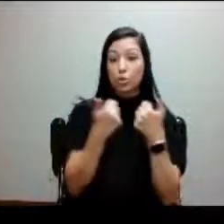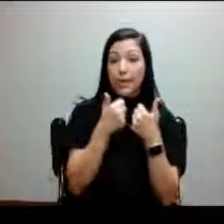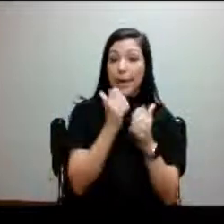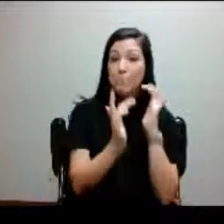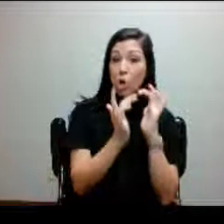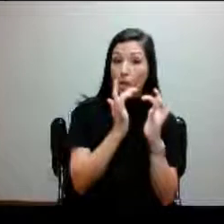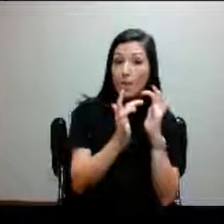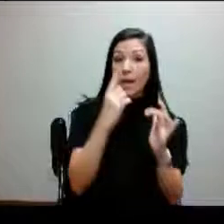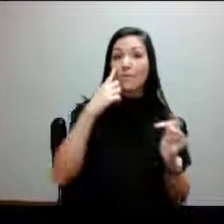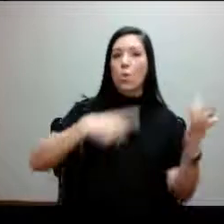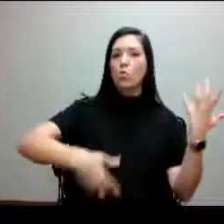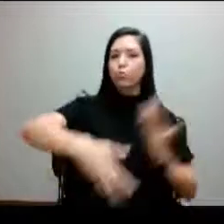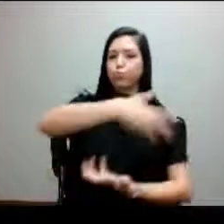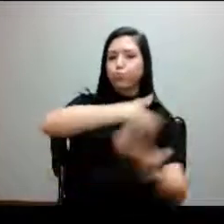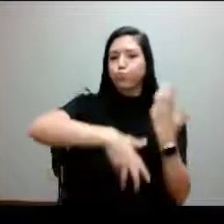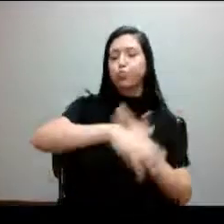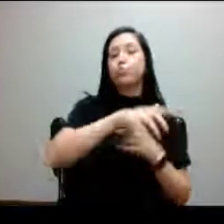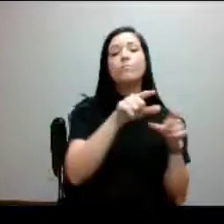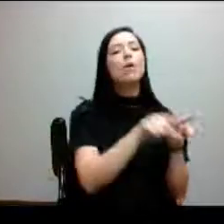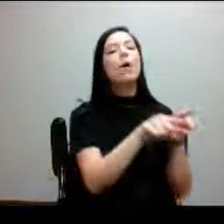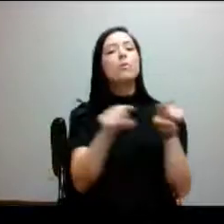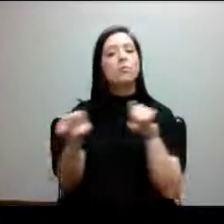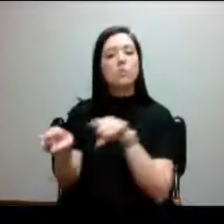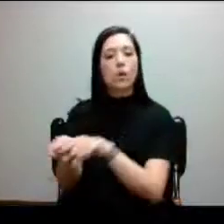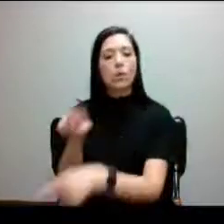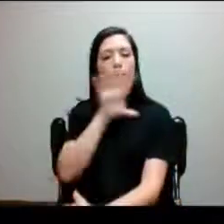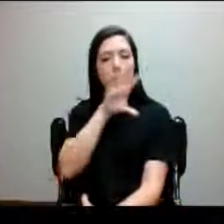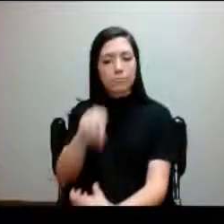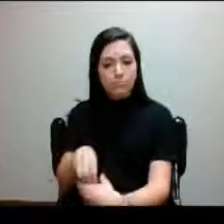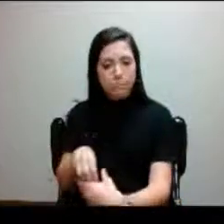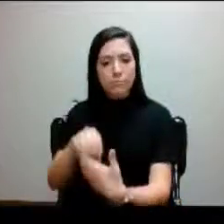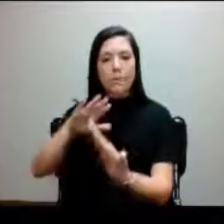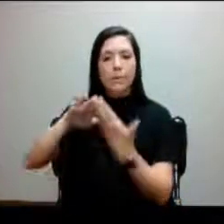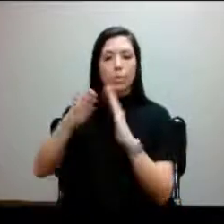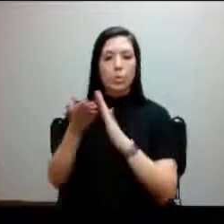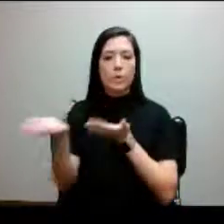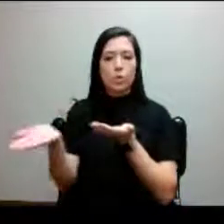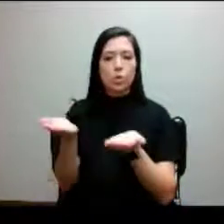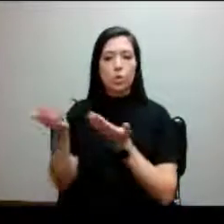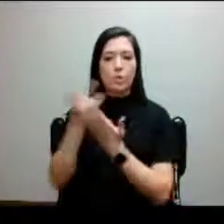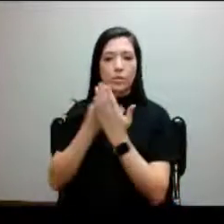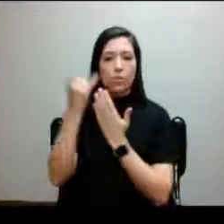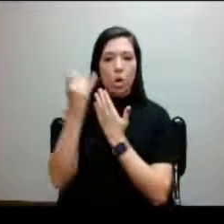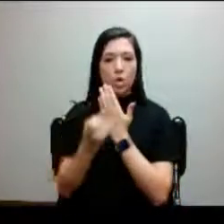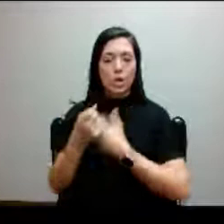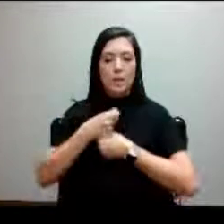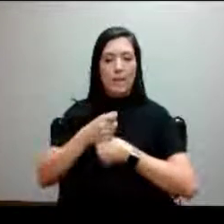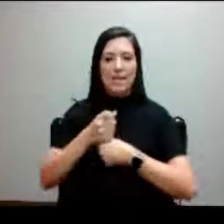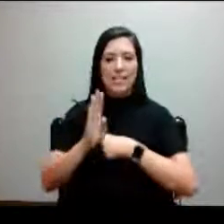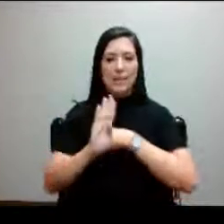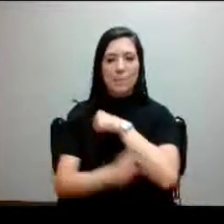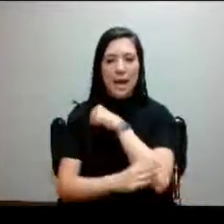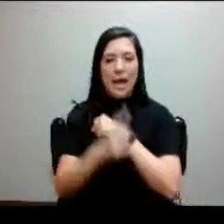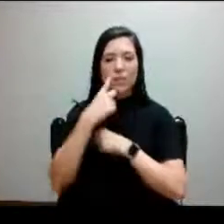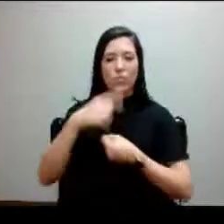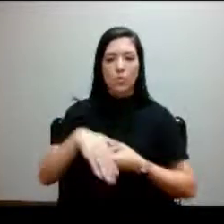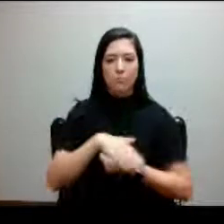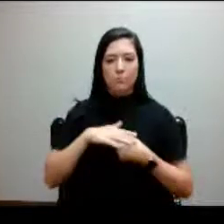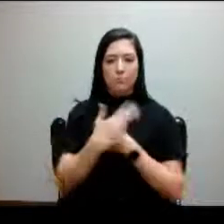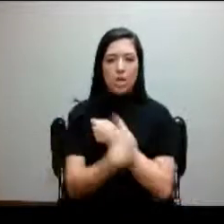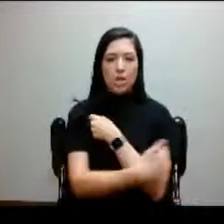some fellowship. And they also participated in a community service project creating goodie bags for one of the local hospitals.